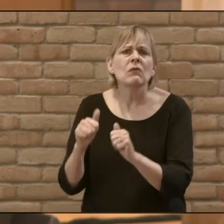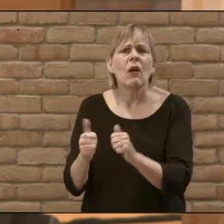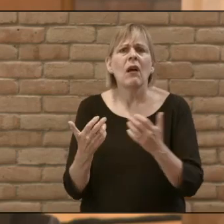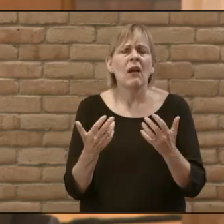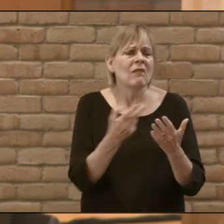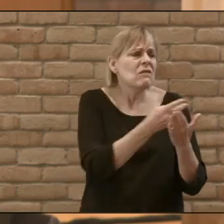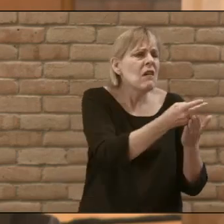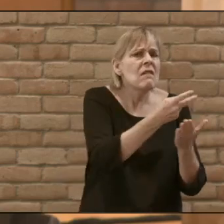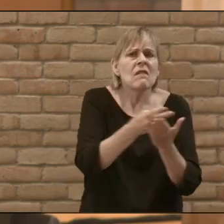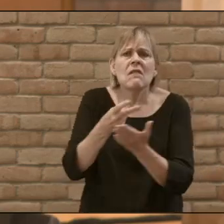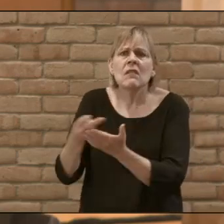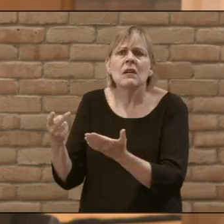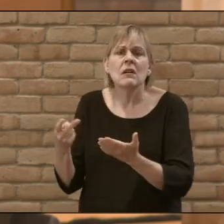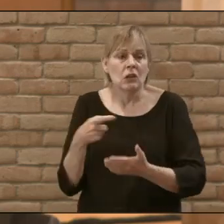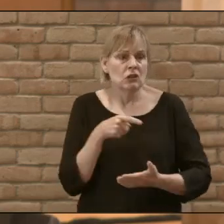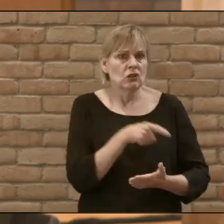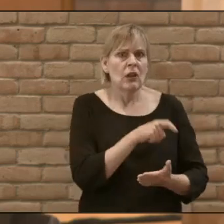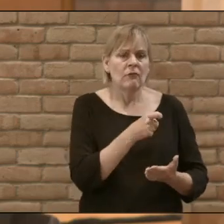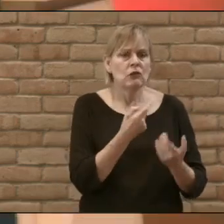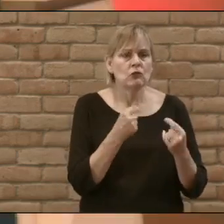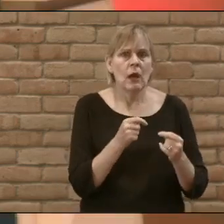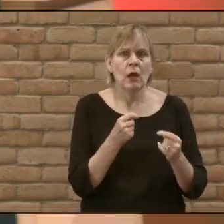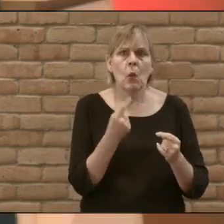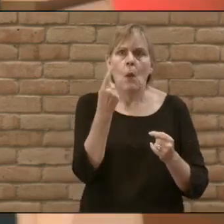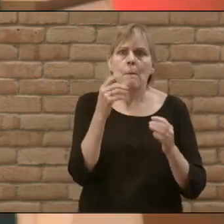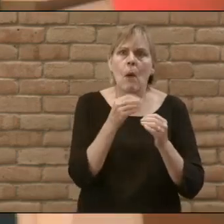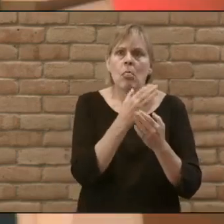and it didn't work. So she had to try this.